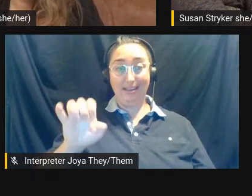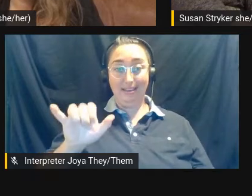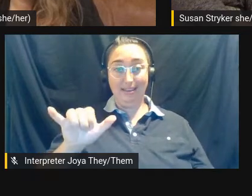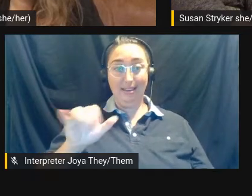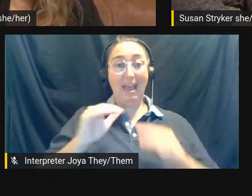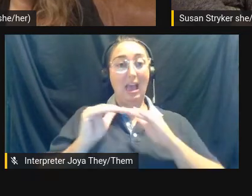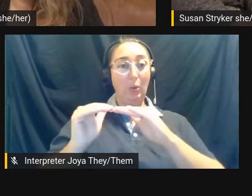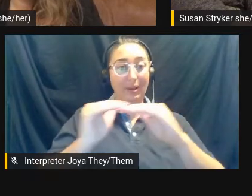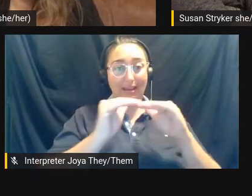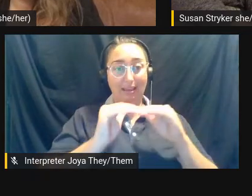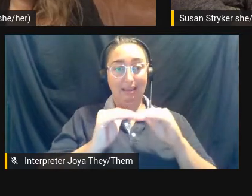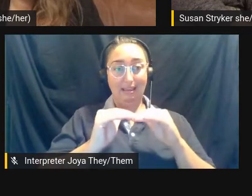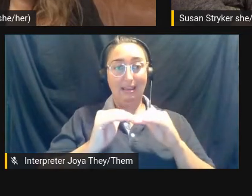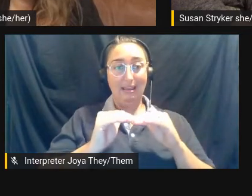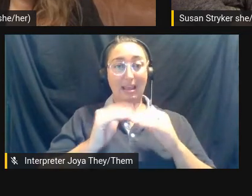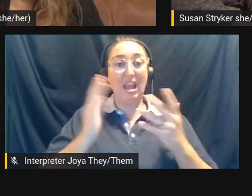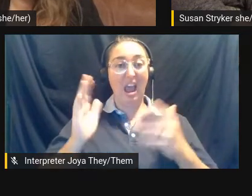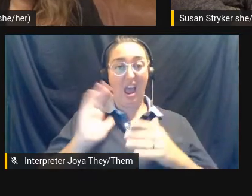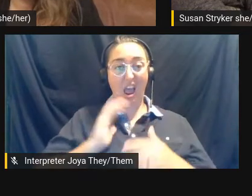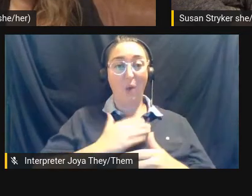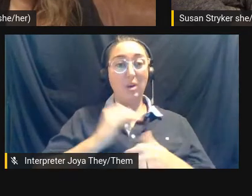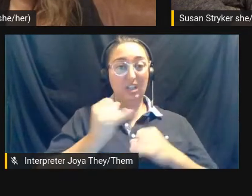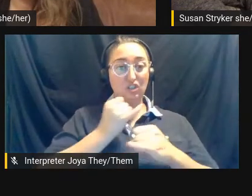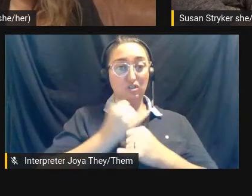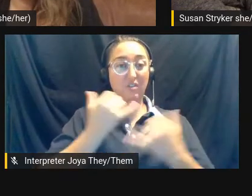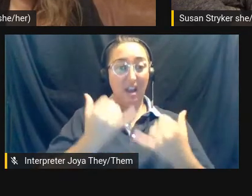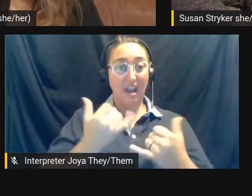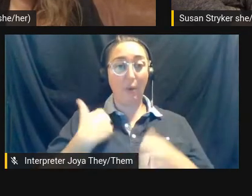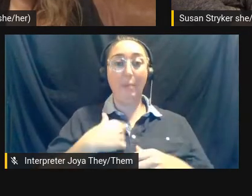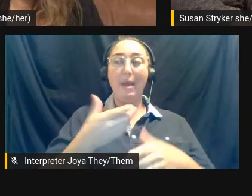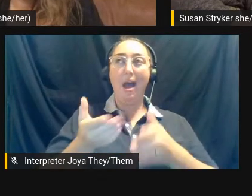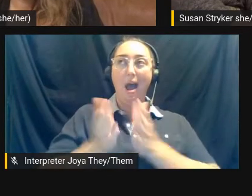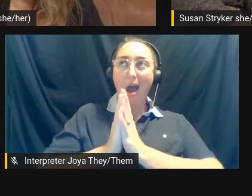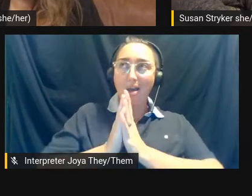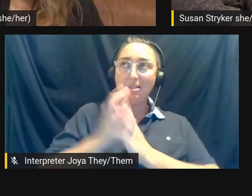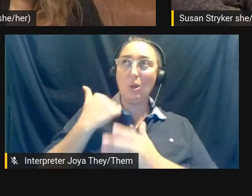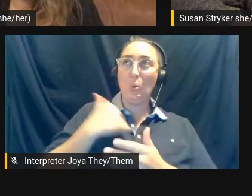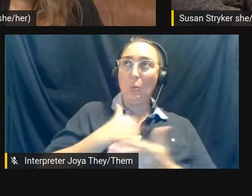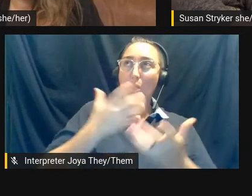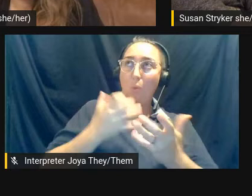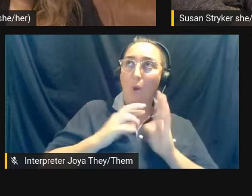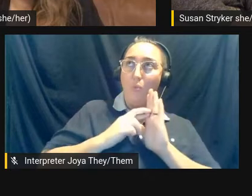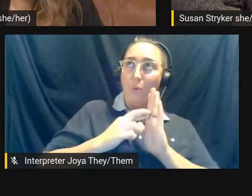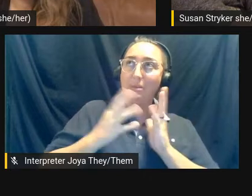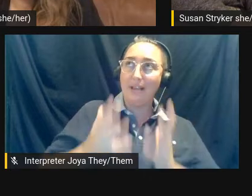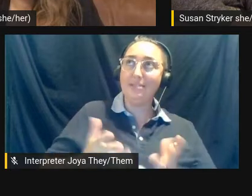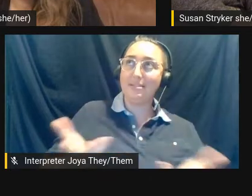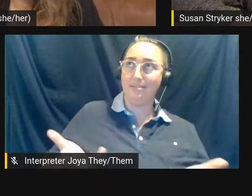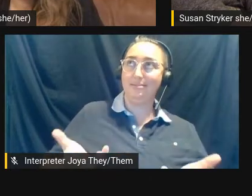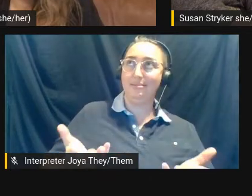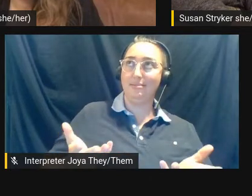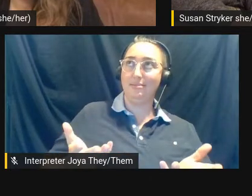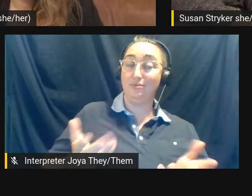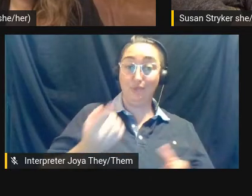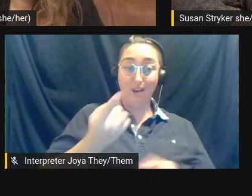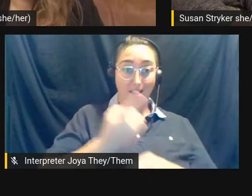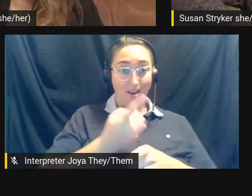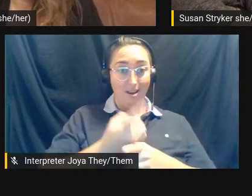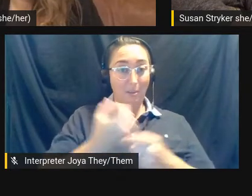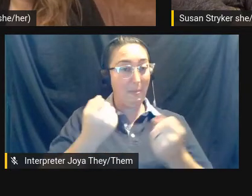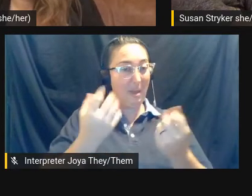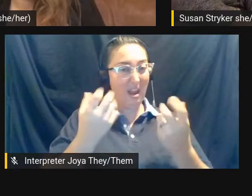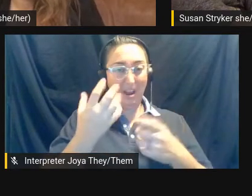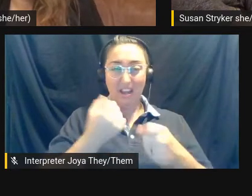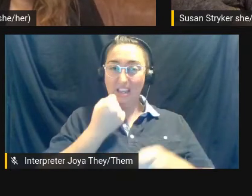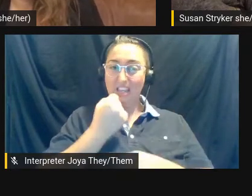industry right now. Like, we've, we've been asking for us to be represented, um, right, for so many